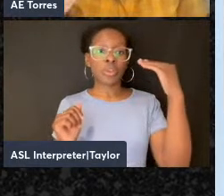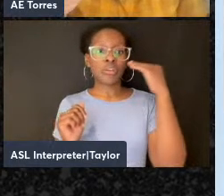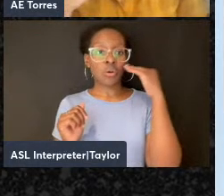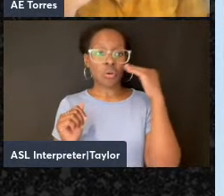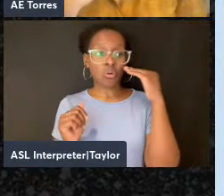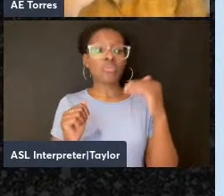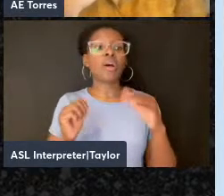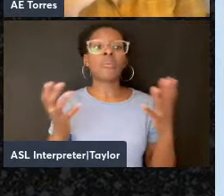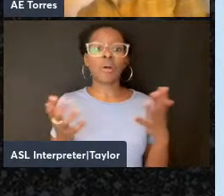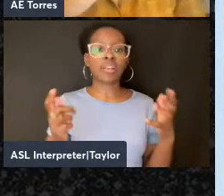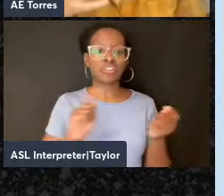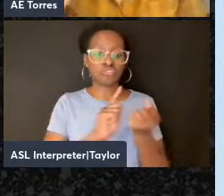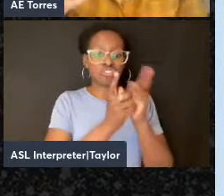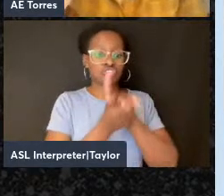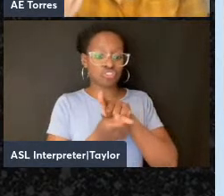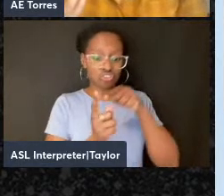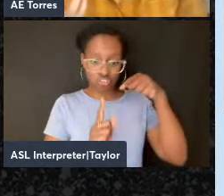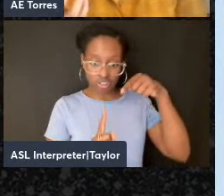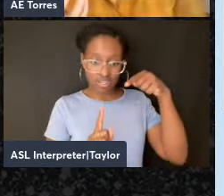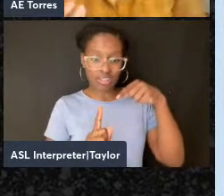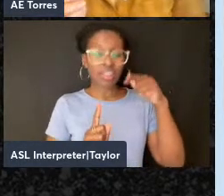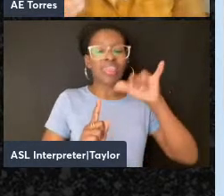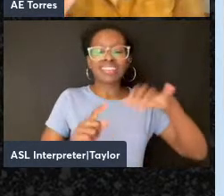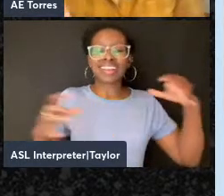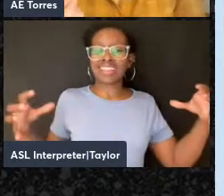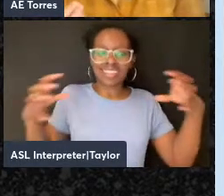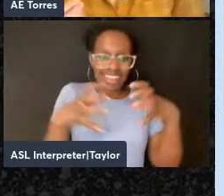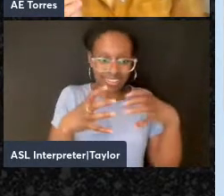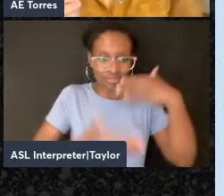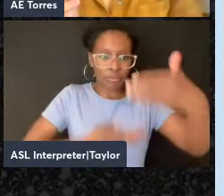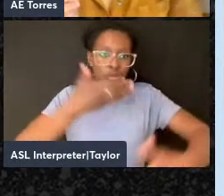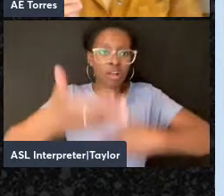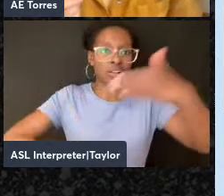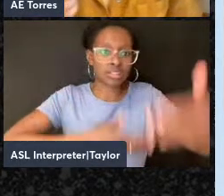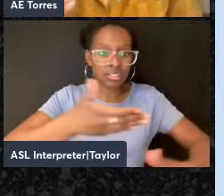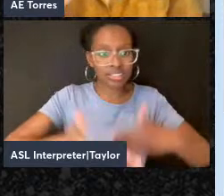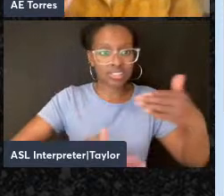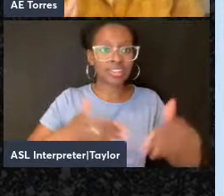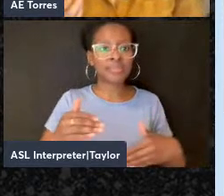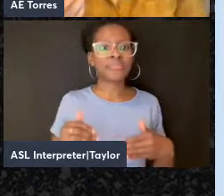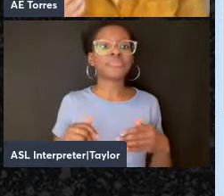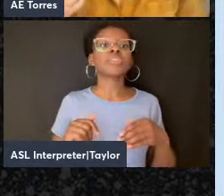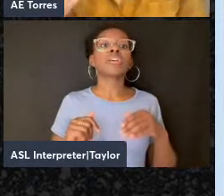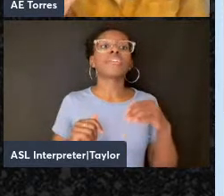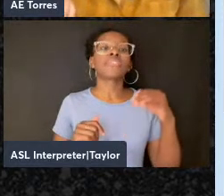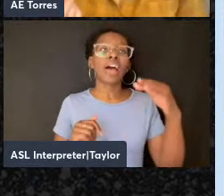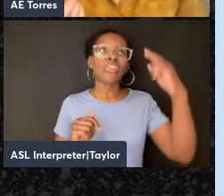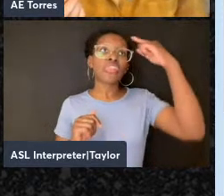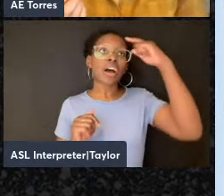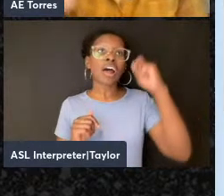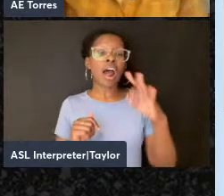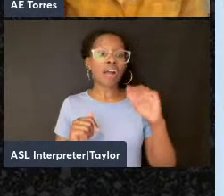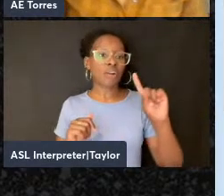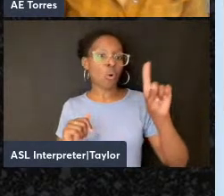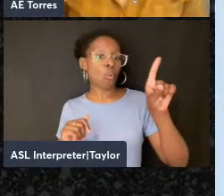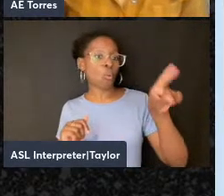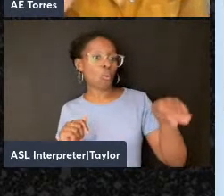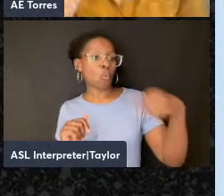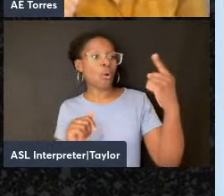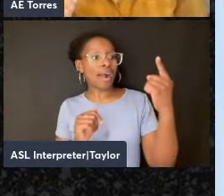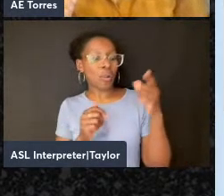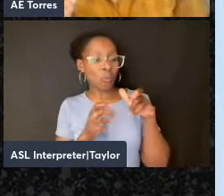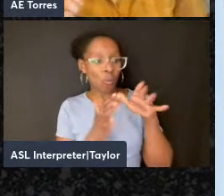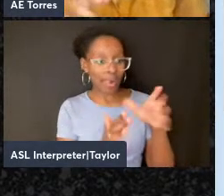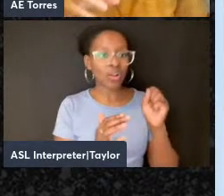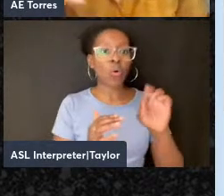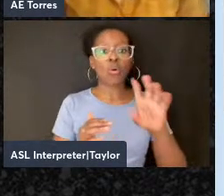translation is an inherently collective process which destabilizes notions of singularity, mastery and the original.